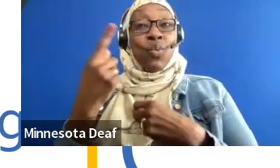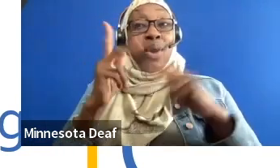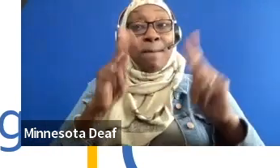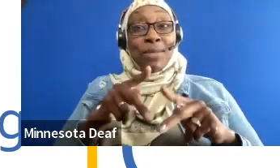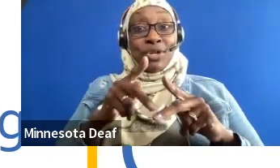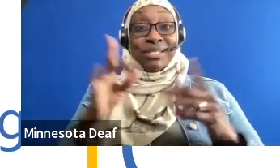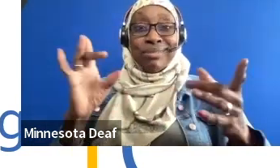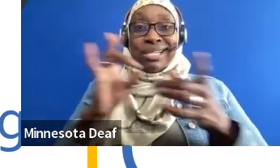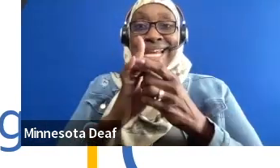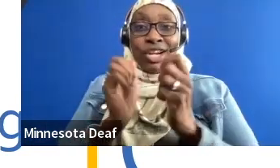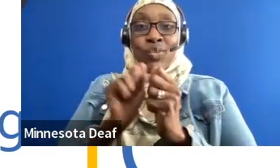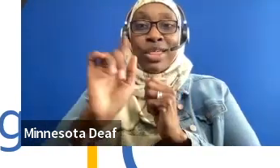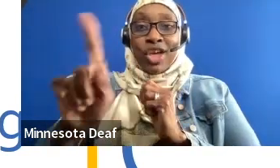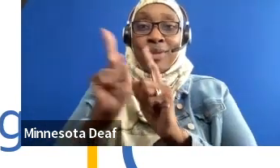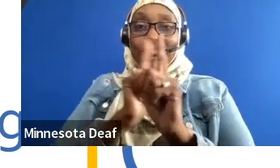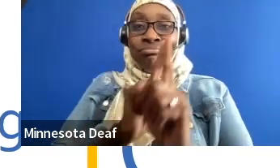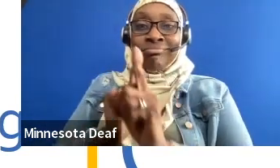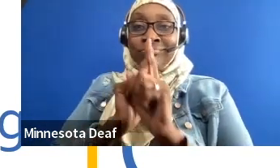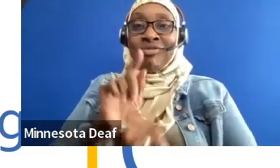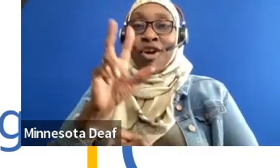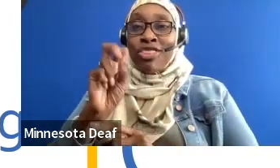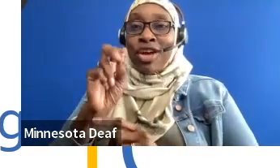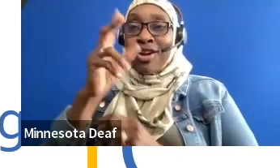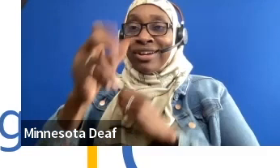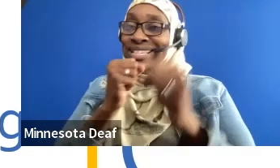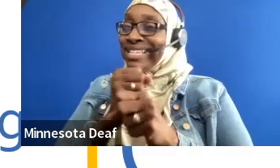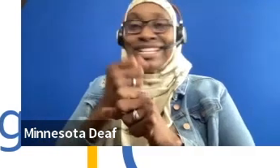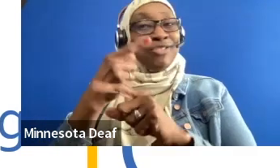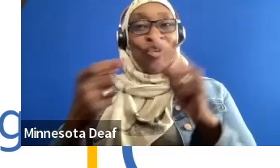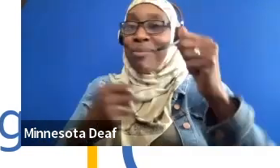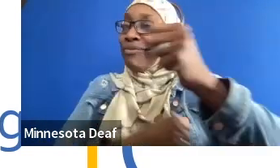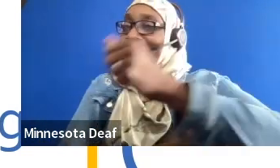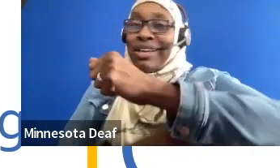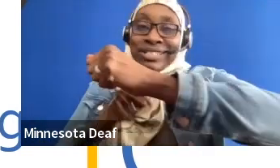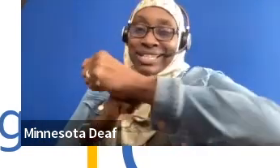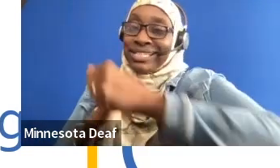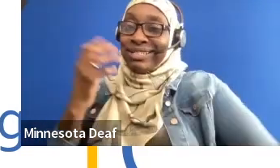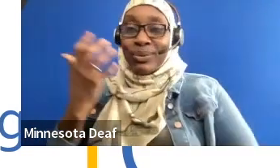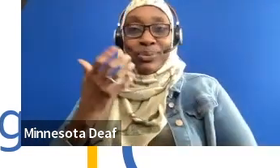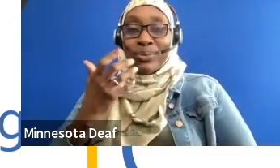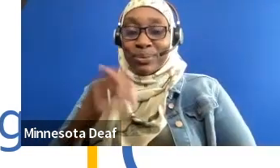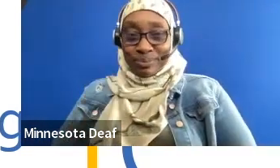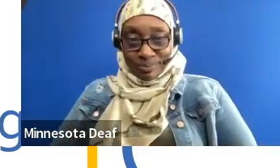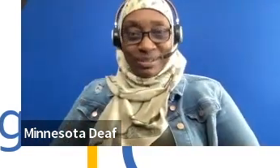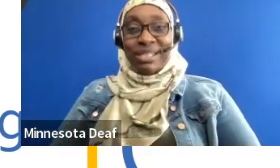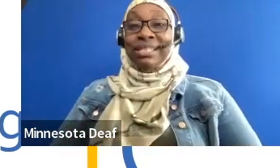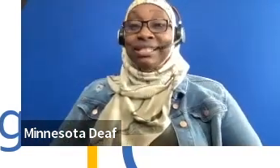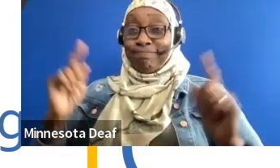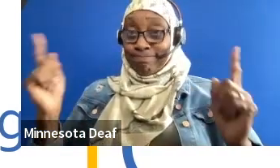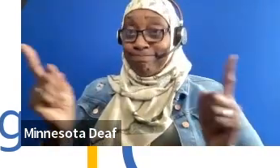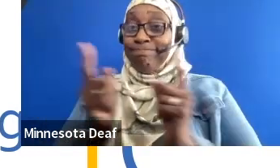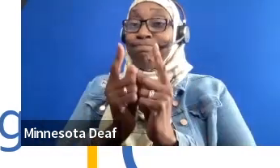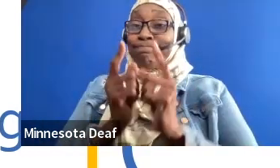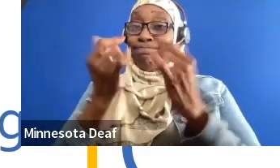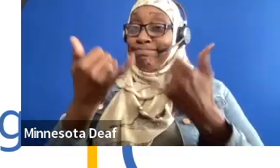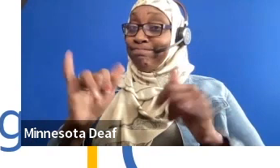So they're still from the foundation. No worries. You know, so they met, they hung out, and they're still talking to